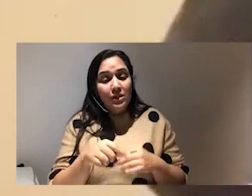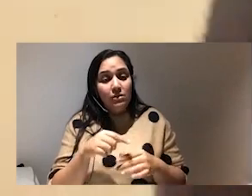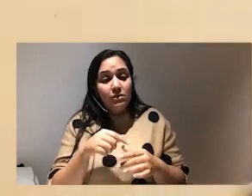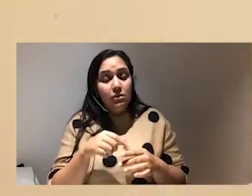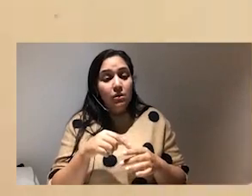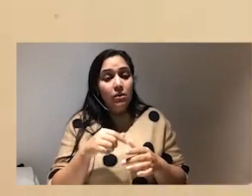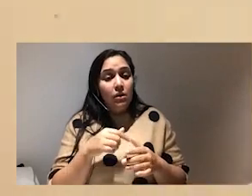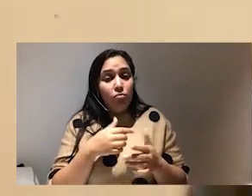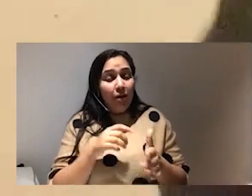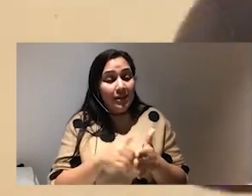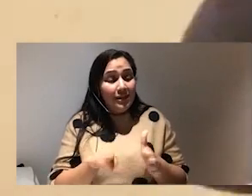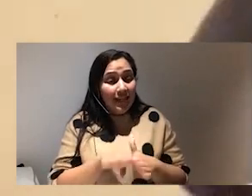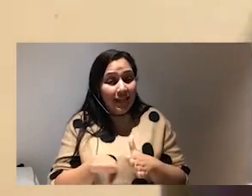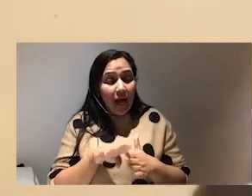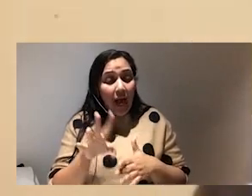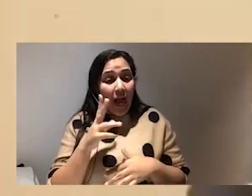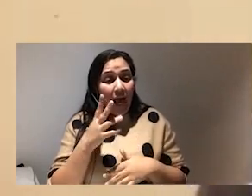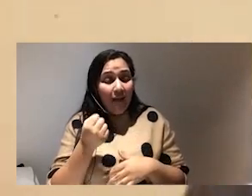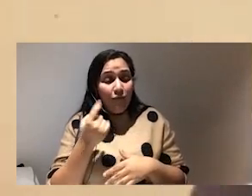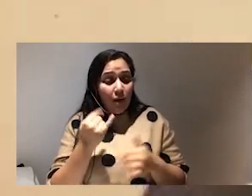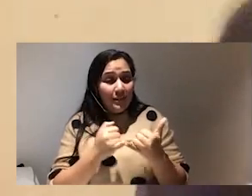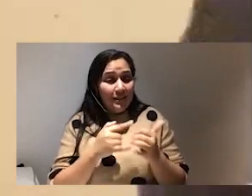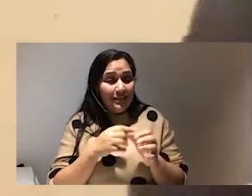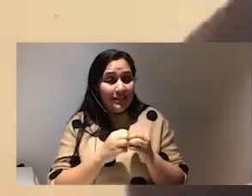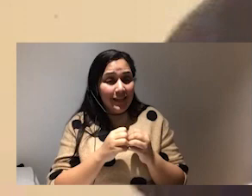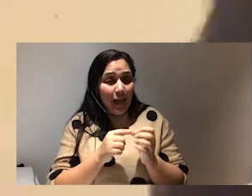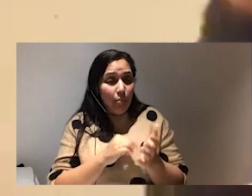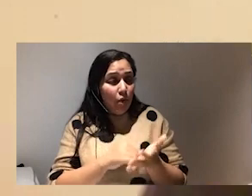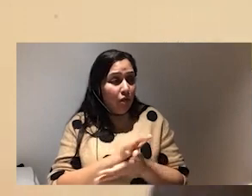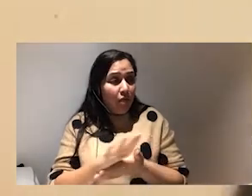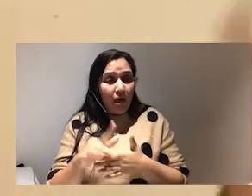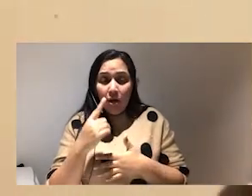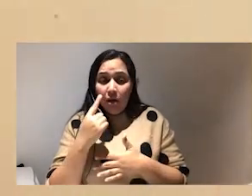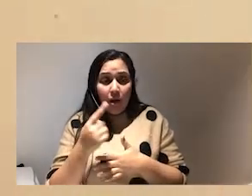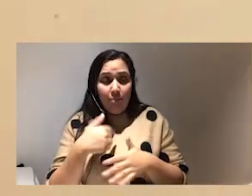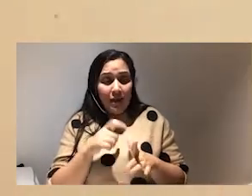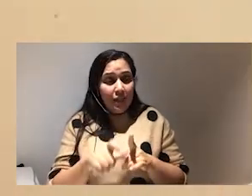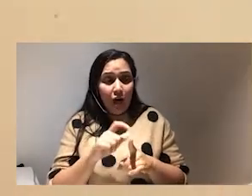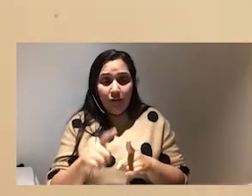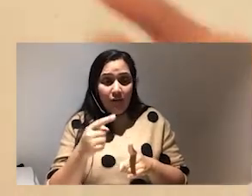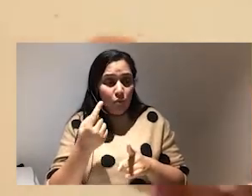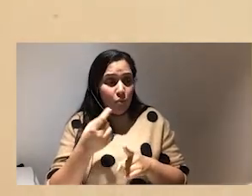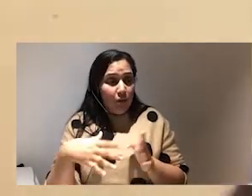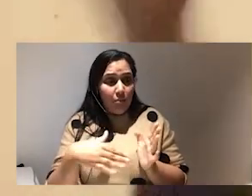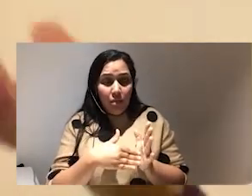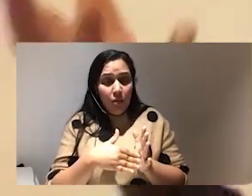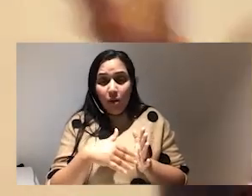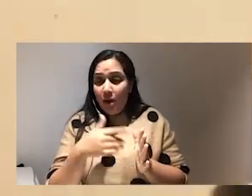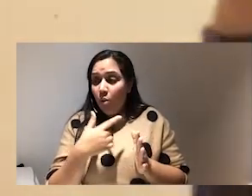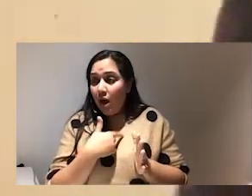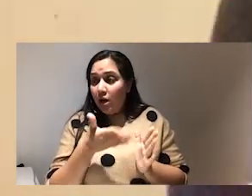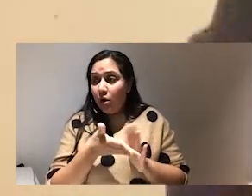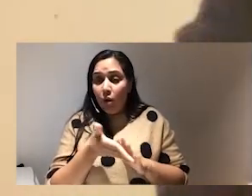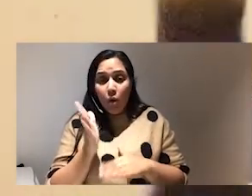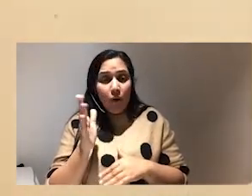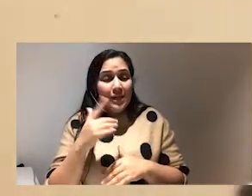diary like every month like every week for a weekend i have a sabbath that is just for me and that is and i talk about in a book inspired by